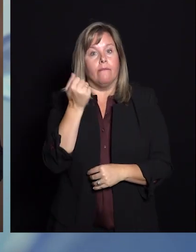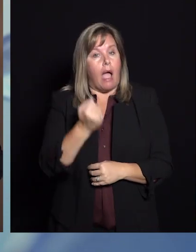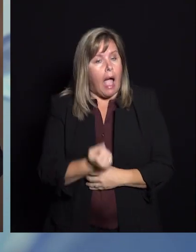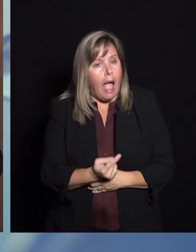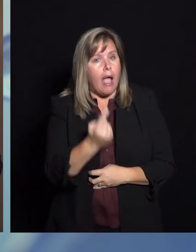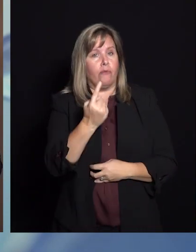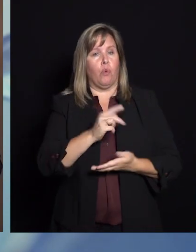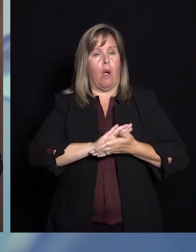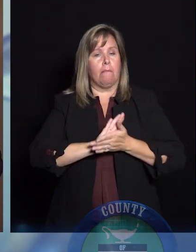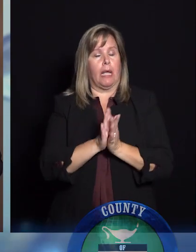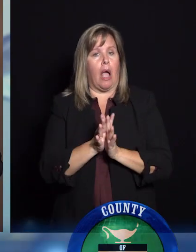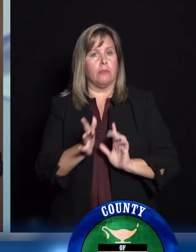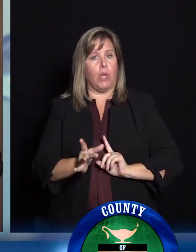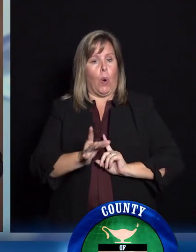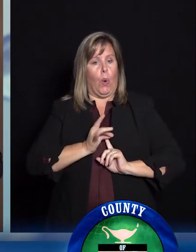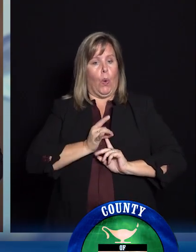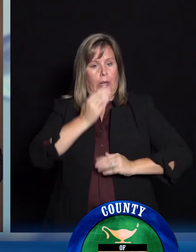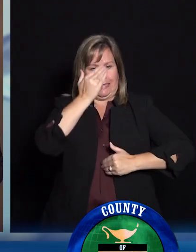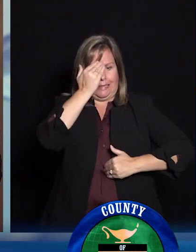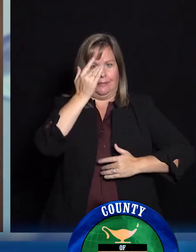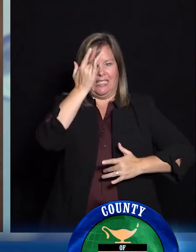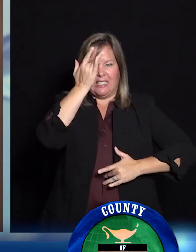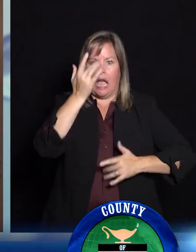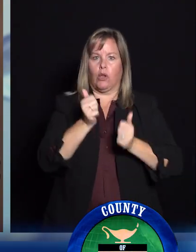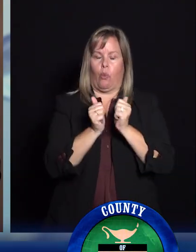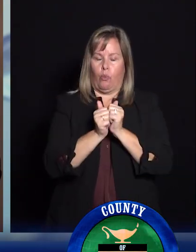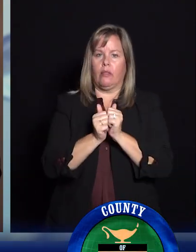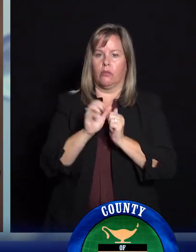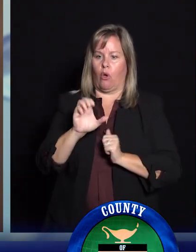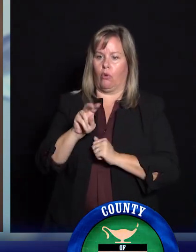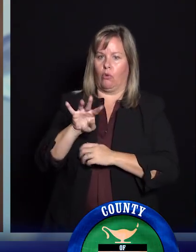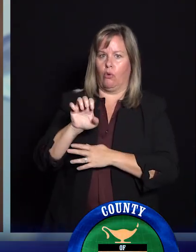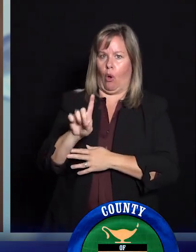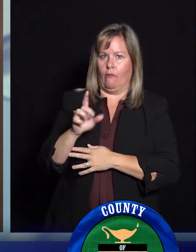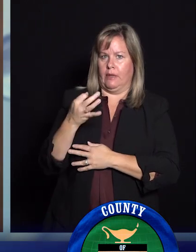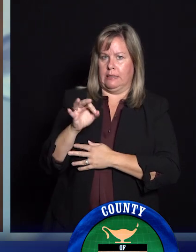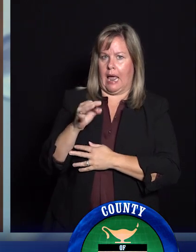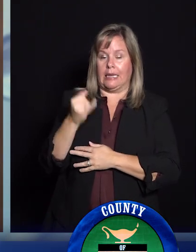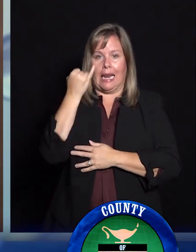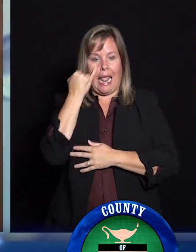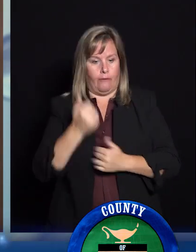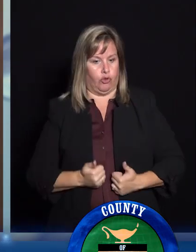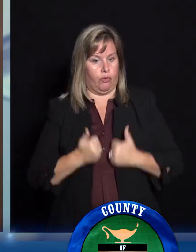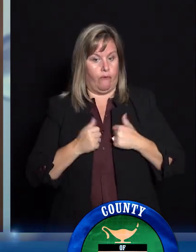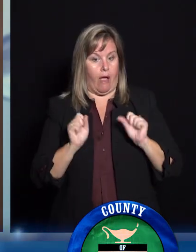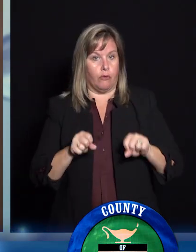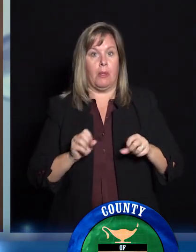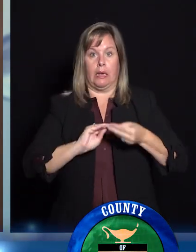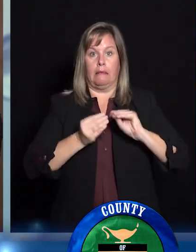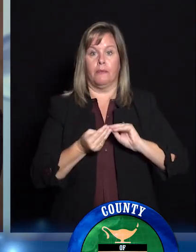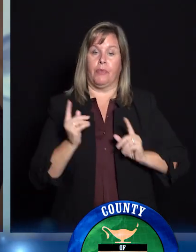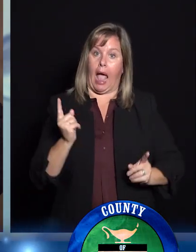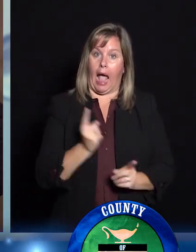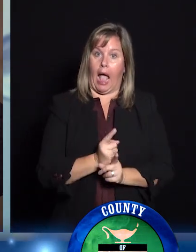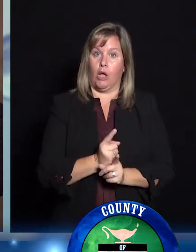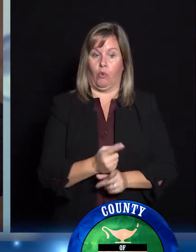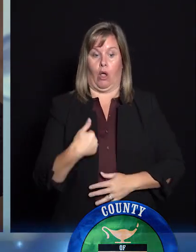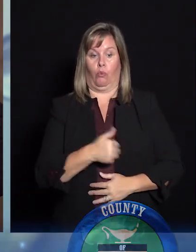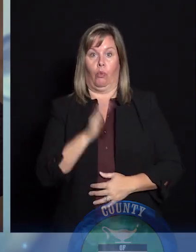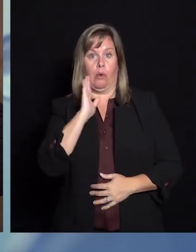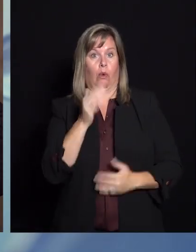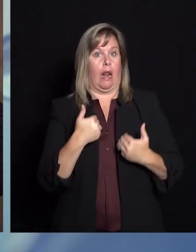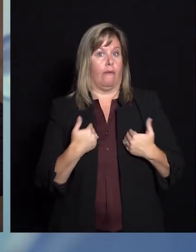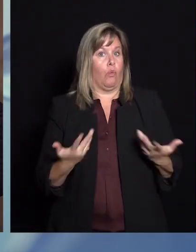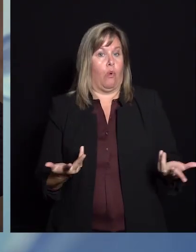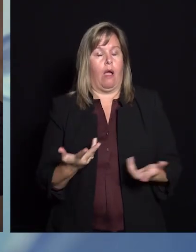Kent County became infected with COVID-19, and if these survivability numbers from the CDC are accurate, we would see about